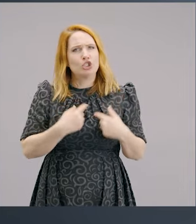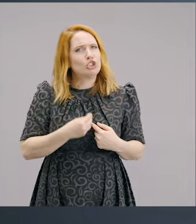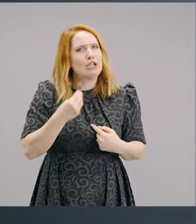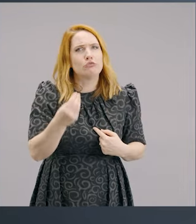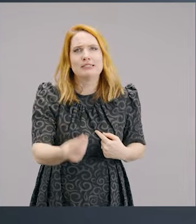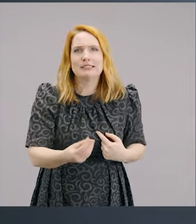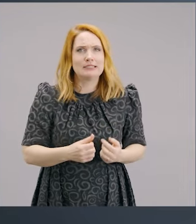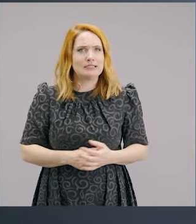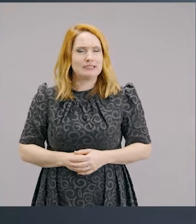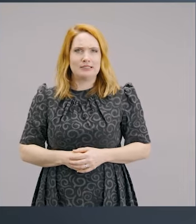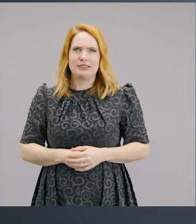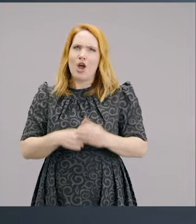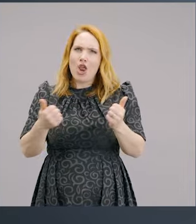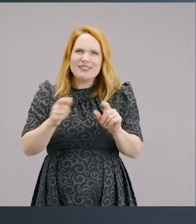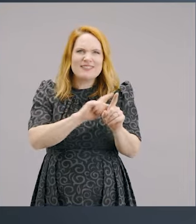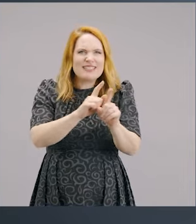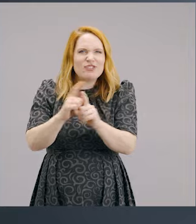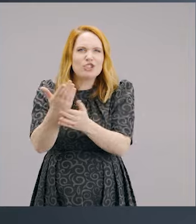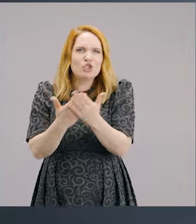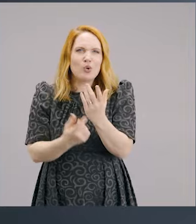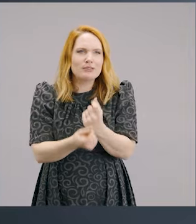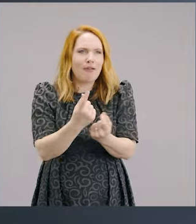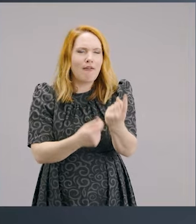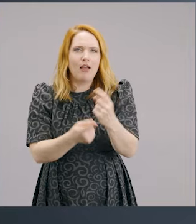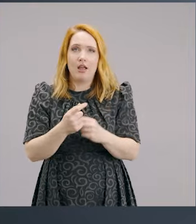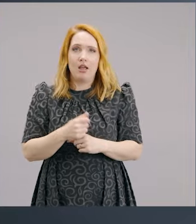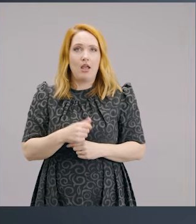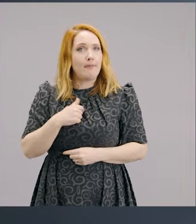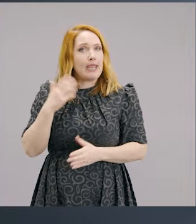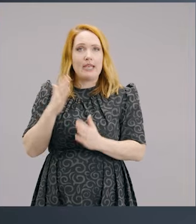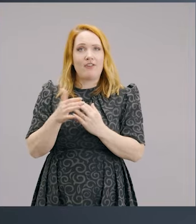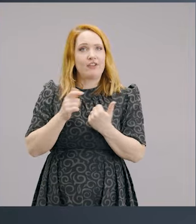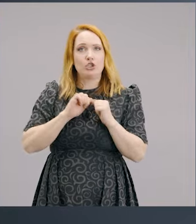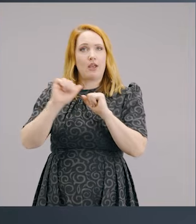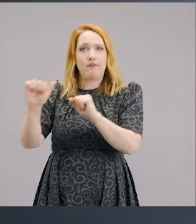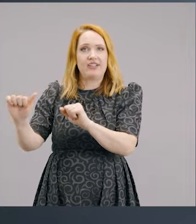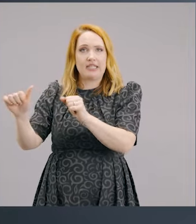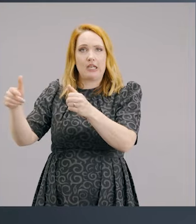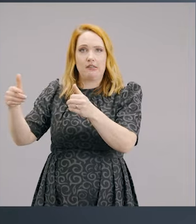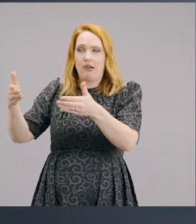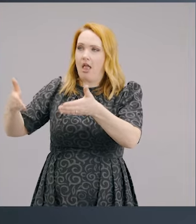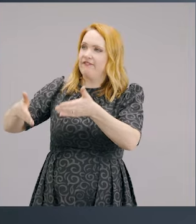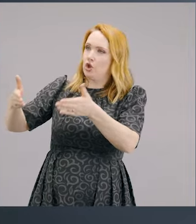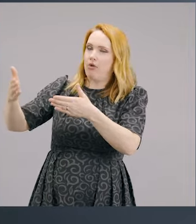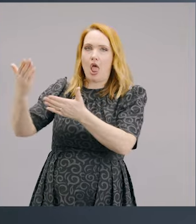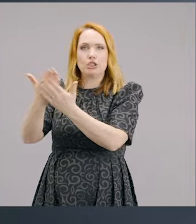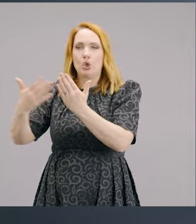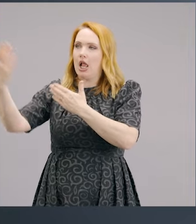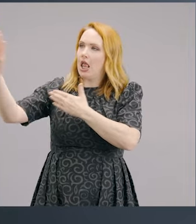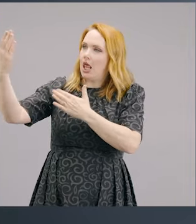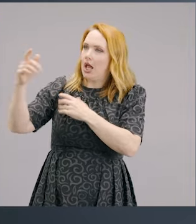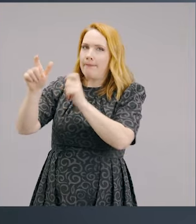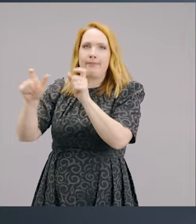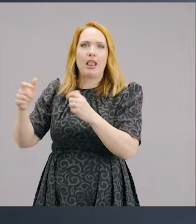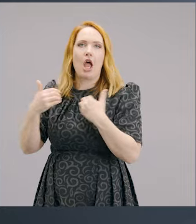generous. And all these stories have come out. I never sit in a funeral where a person has accumulated massive